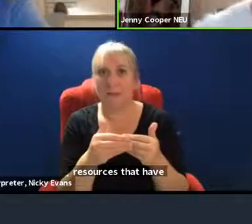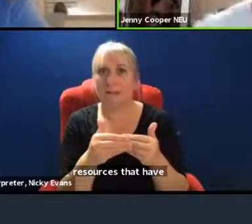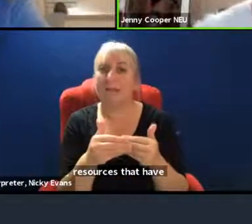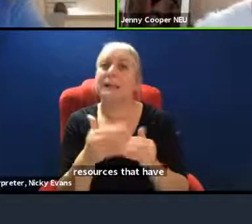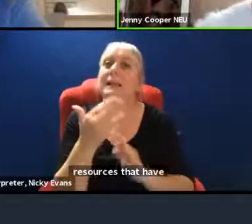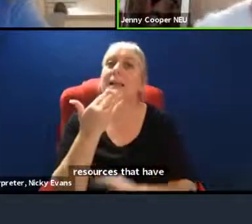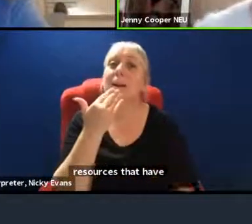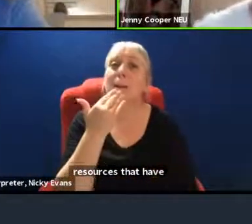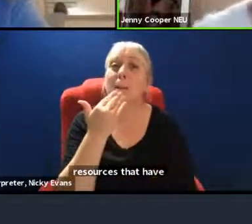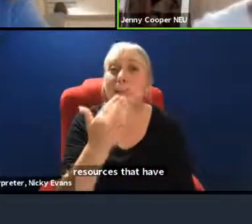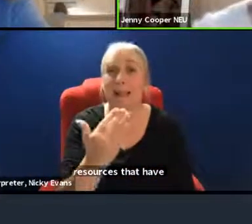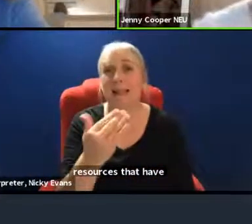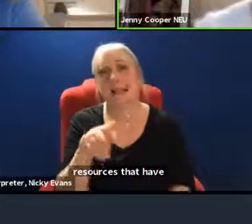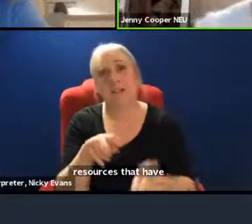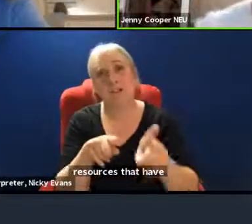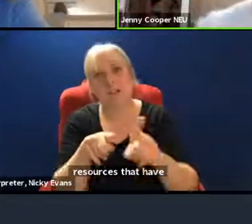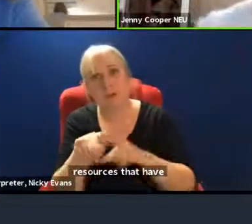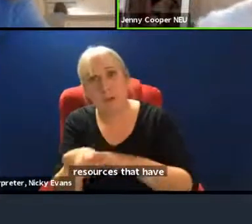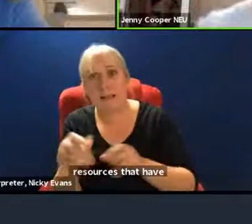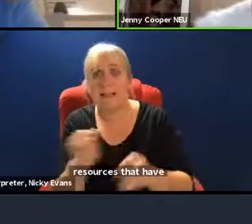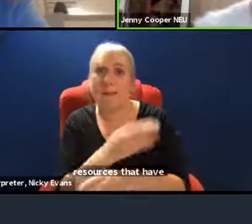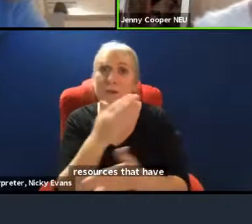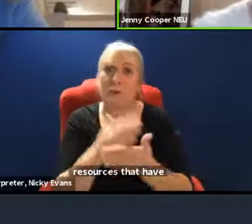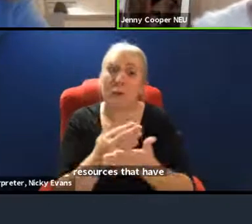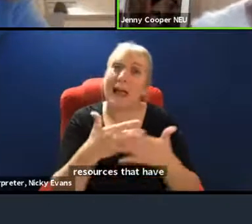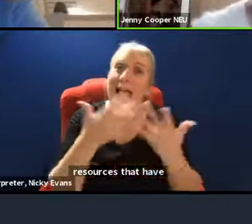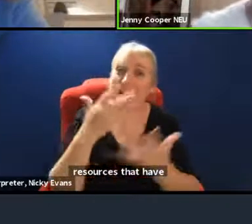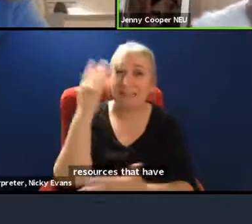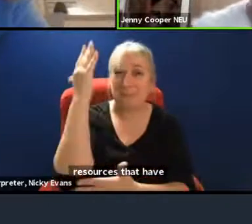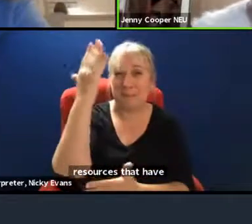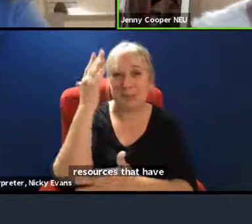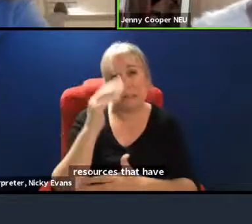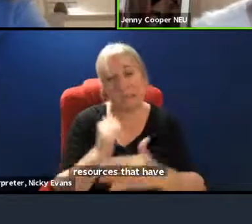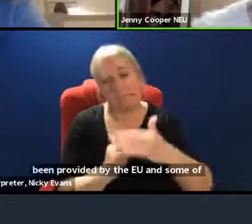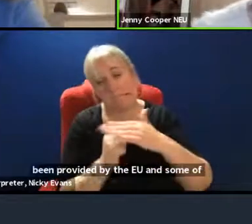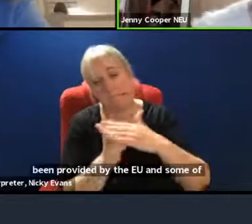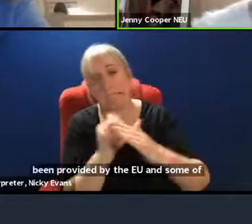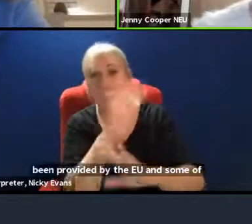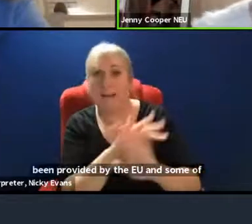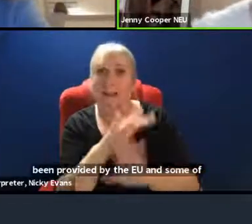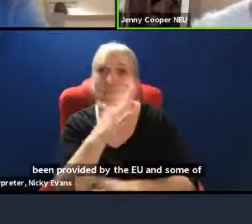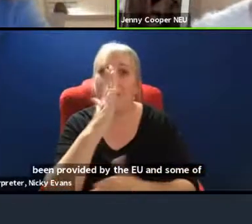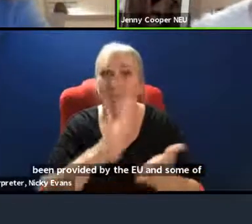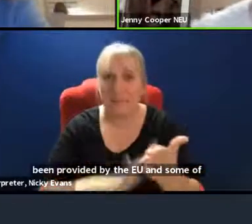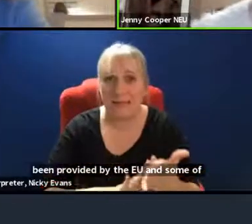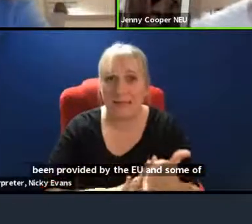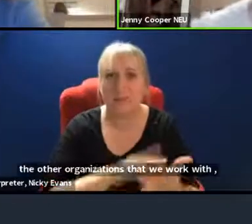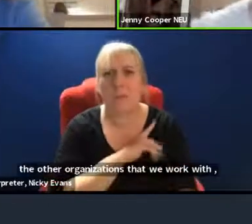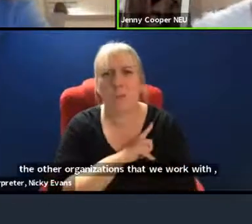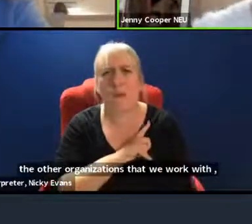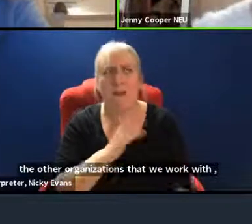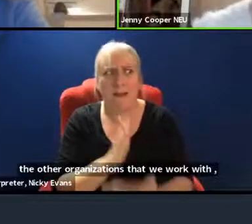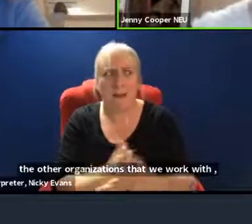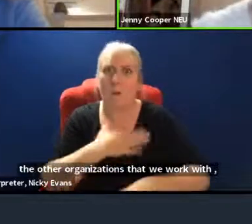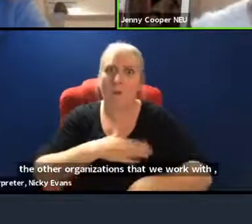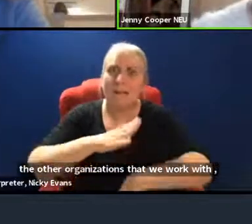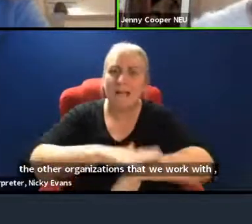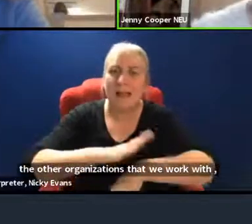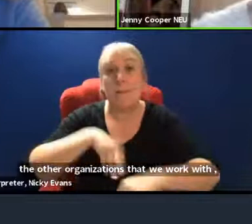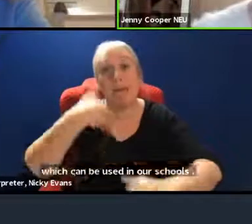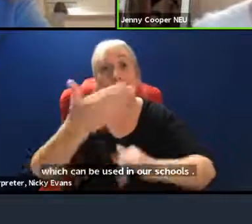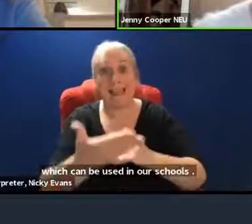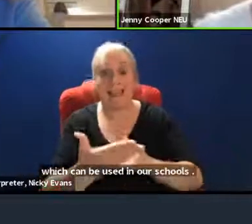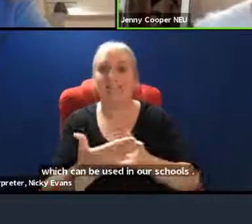could please try to keep their speeches to around five minutes. Because it would be great if we have time for some questions and